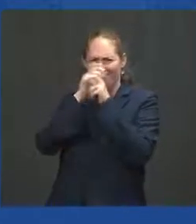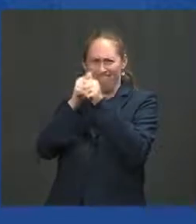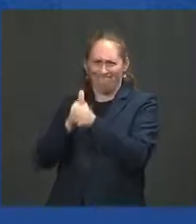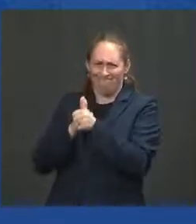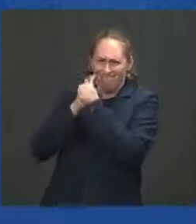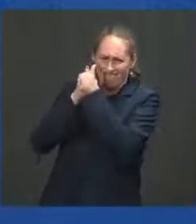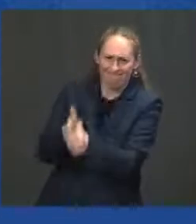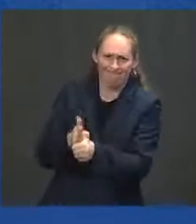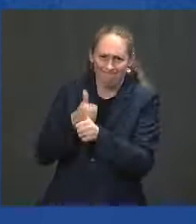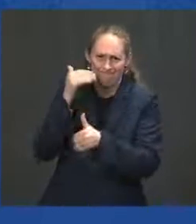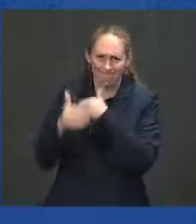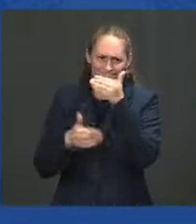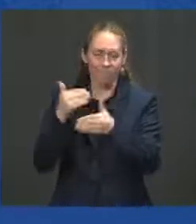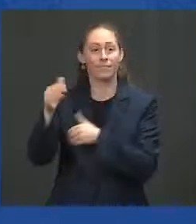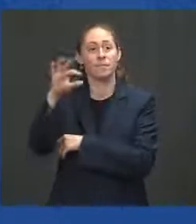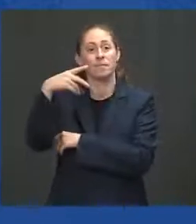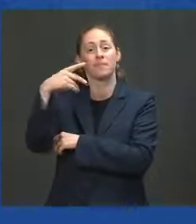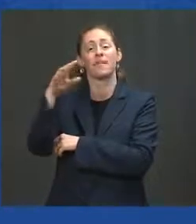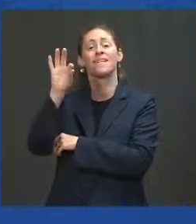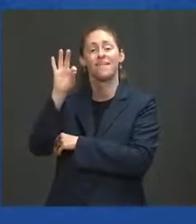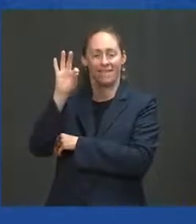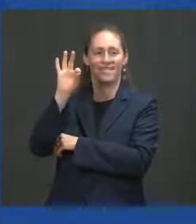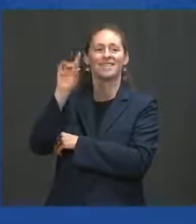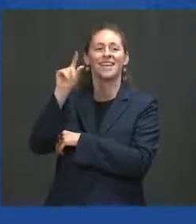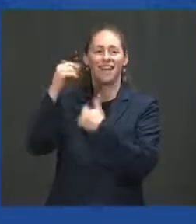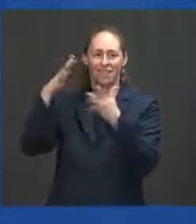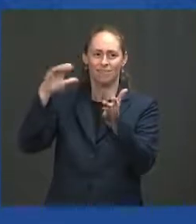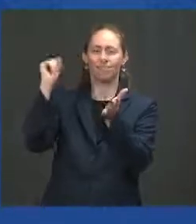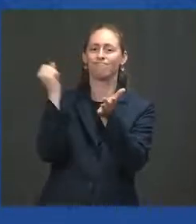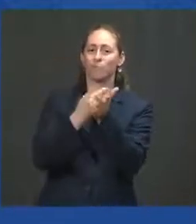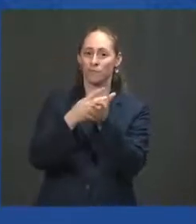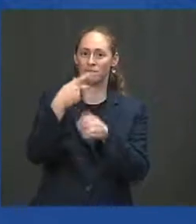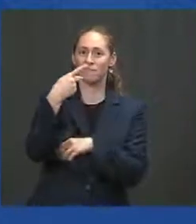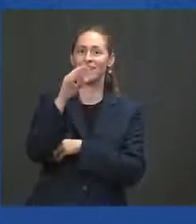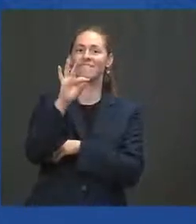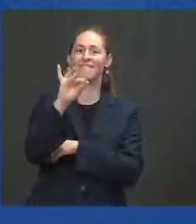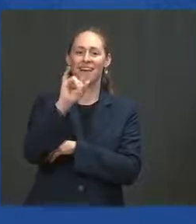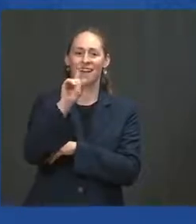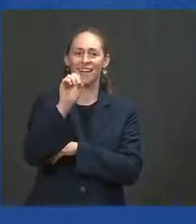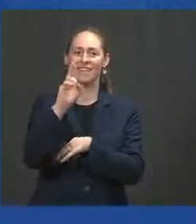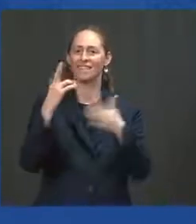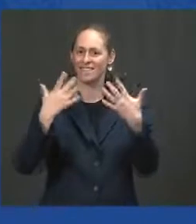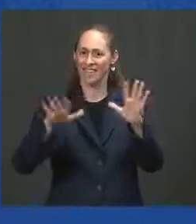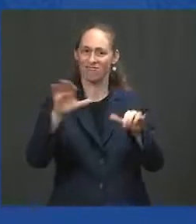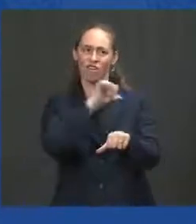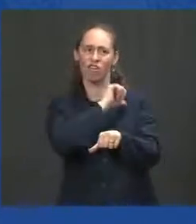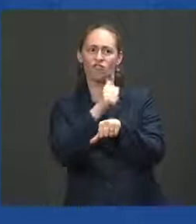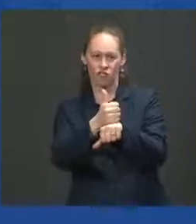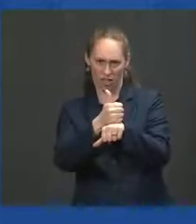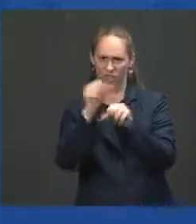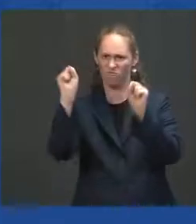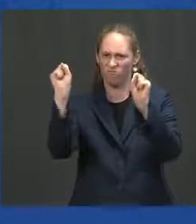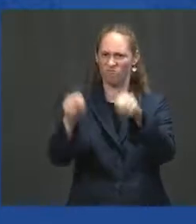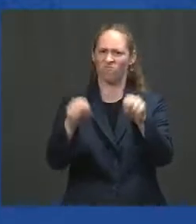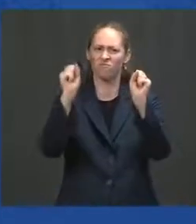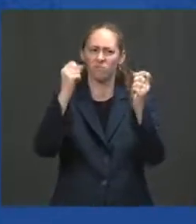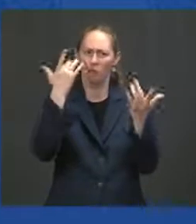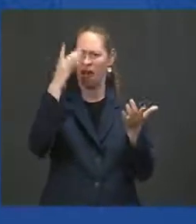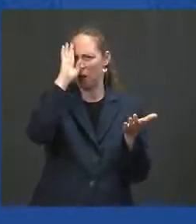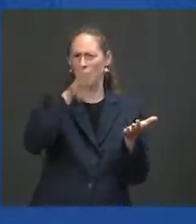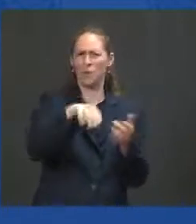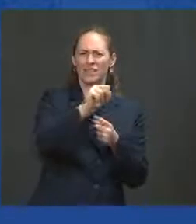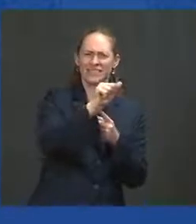that the Pfizer COVID-19 vaccine is safe and effective, and the FDA has given its full and final approval.